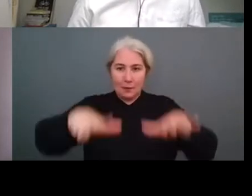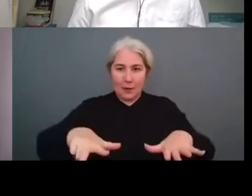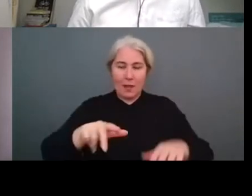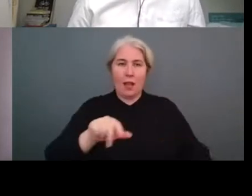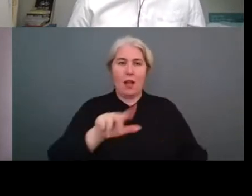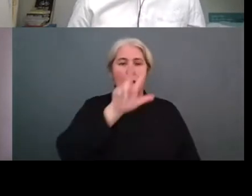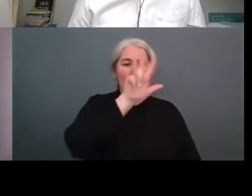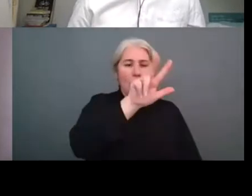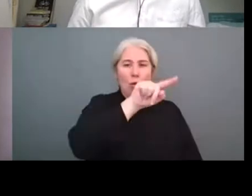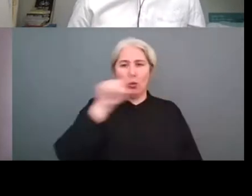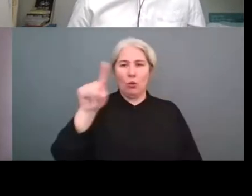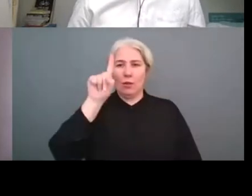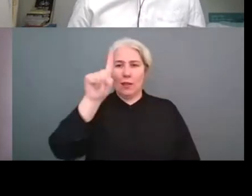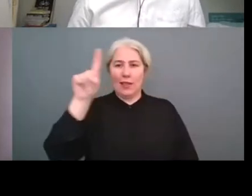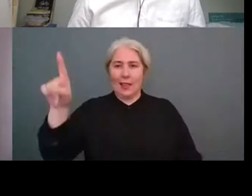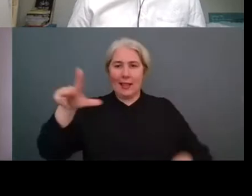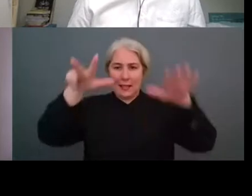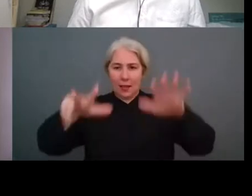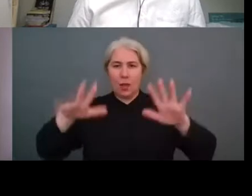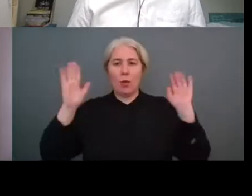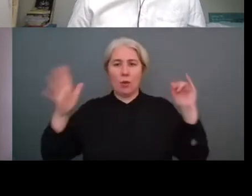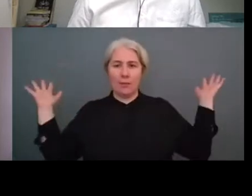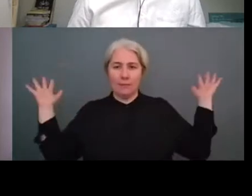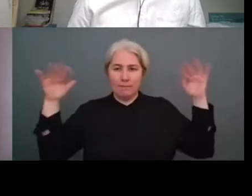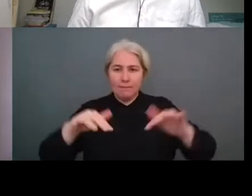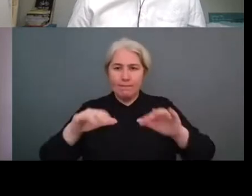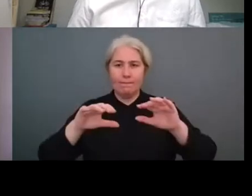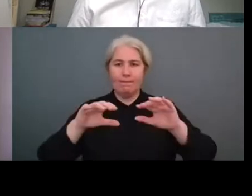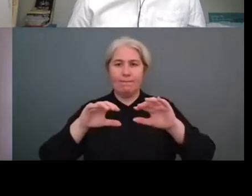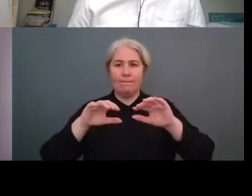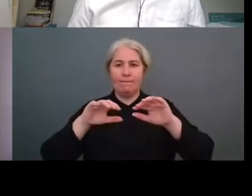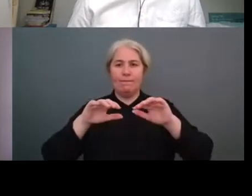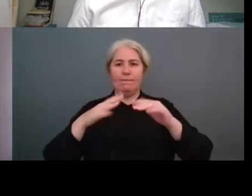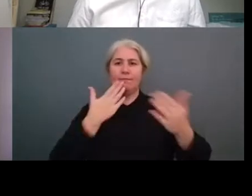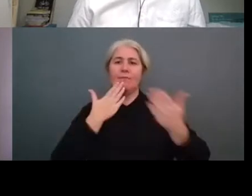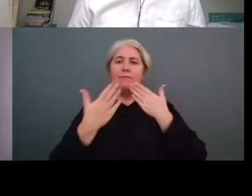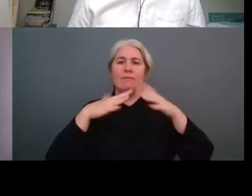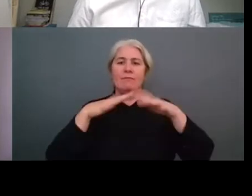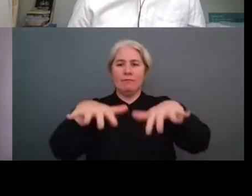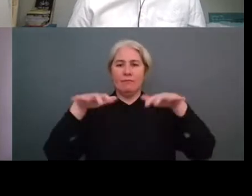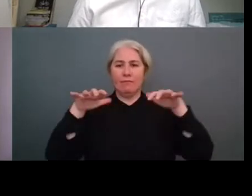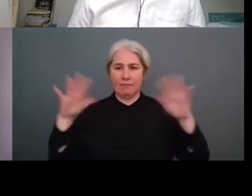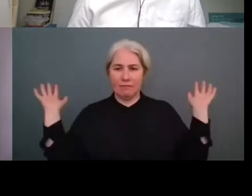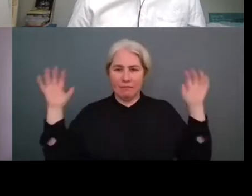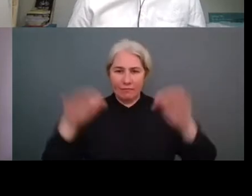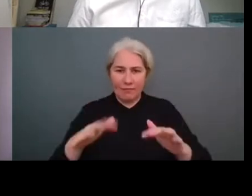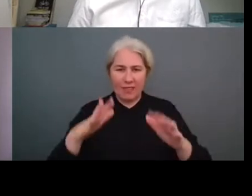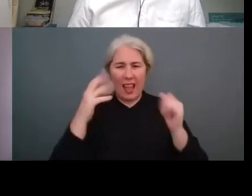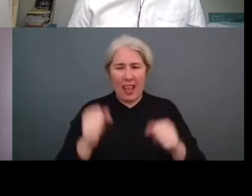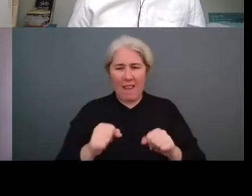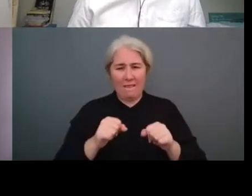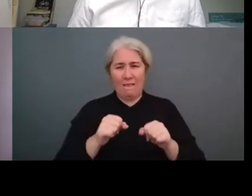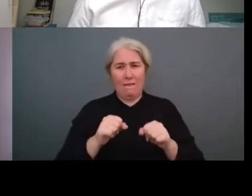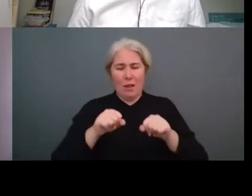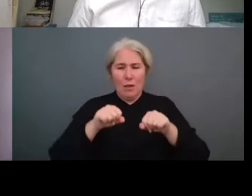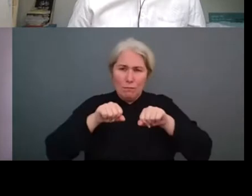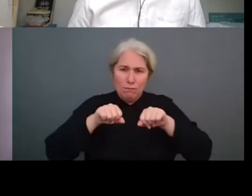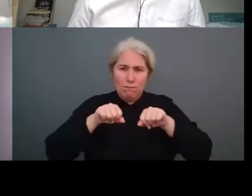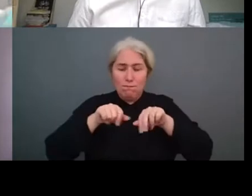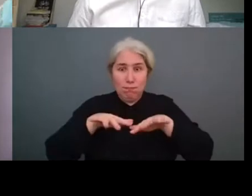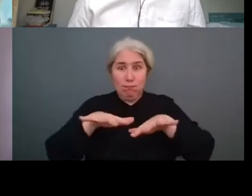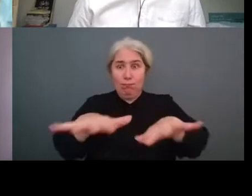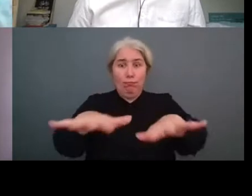um we are organizing an event on sports i think there are other actually there are going to be a number of other events organized on sports and biodiversity